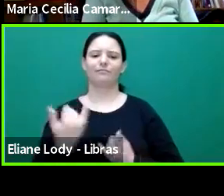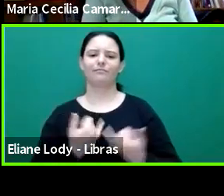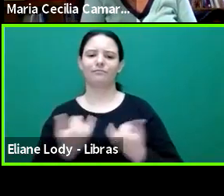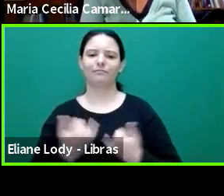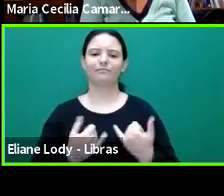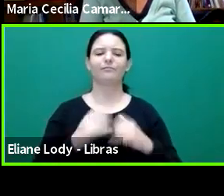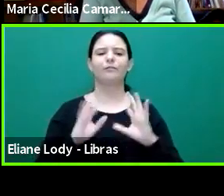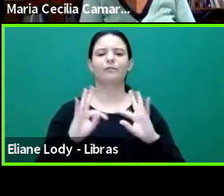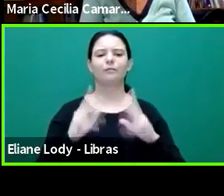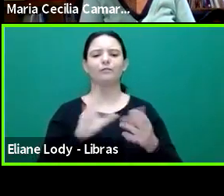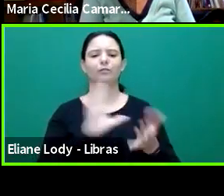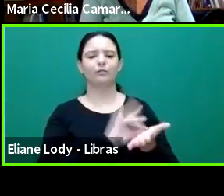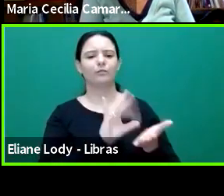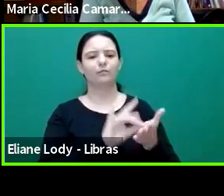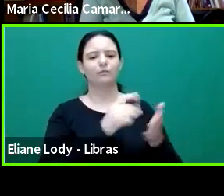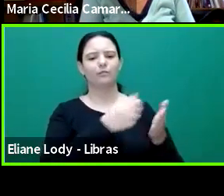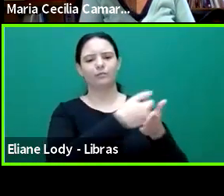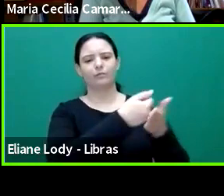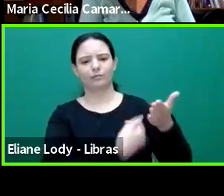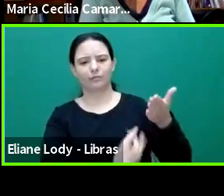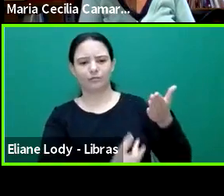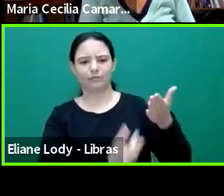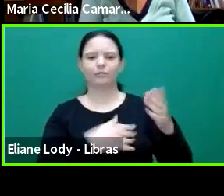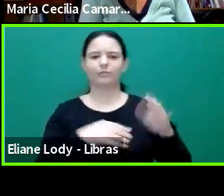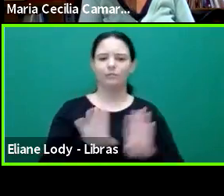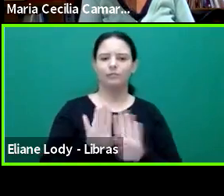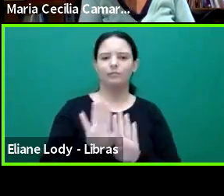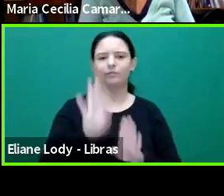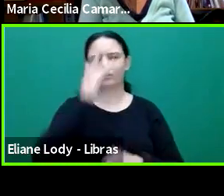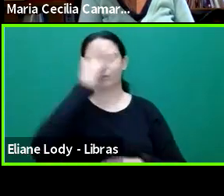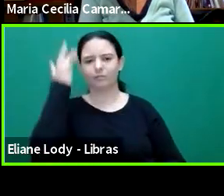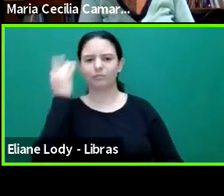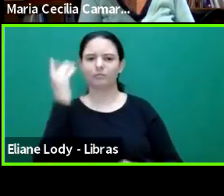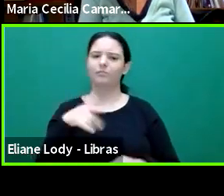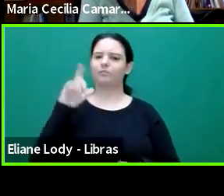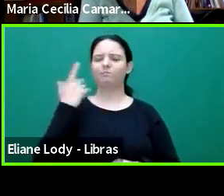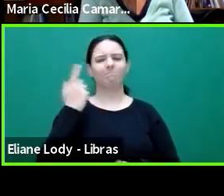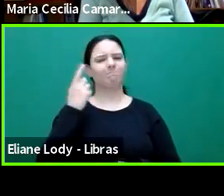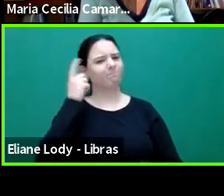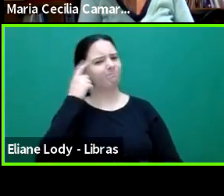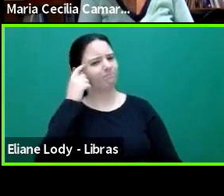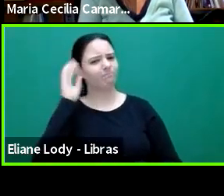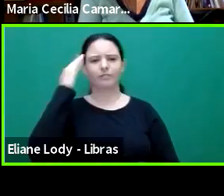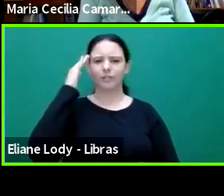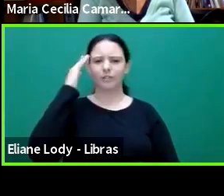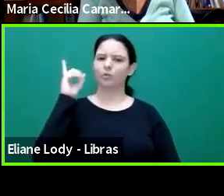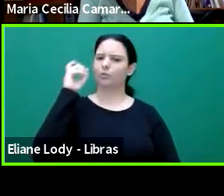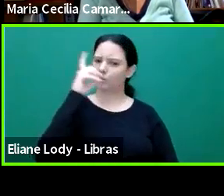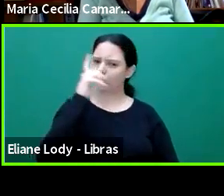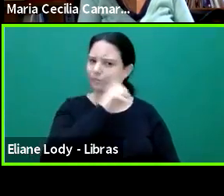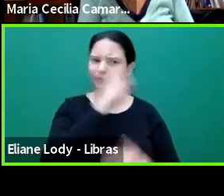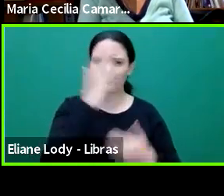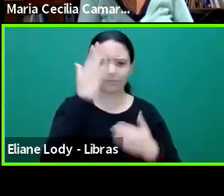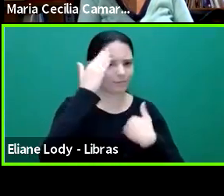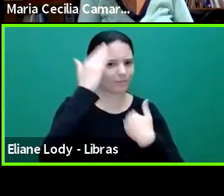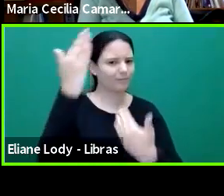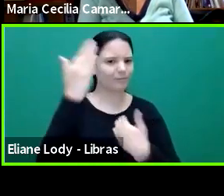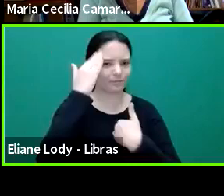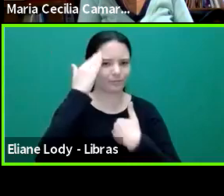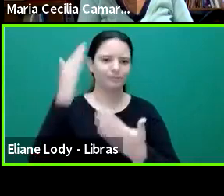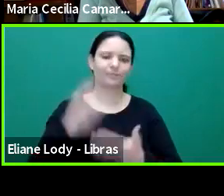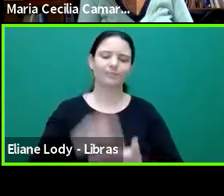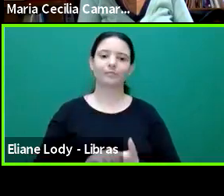for people who could have problems in understanding to get. Thank you very much. Arissa, now it's up to you for